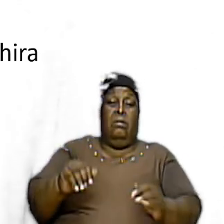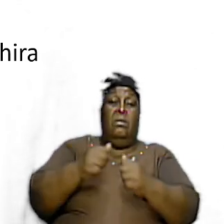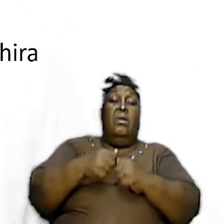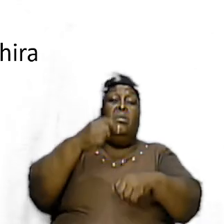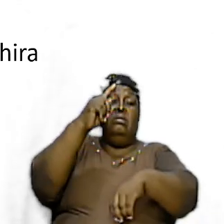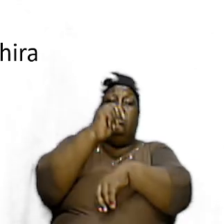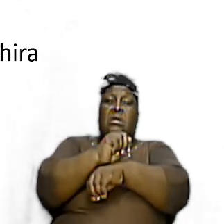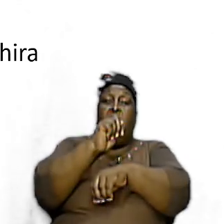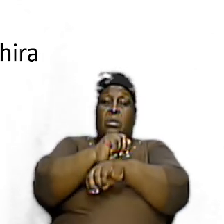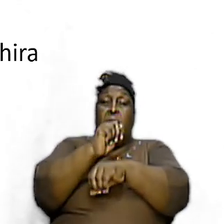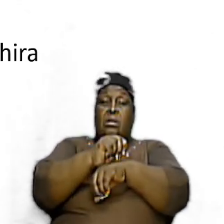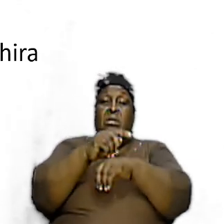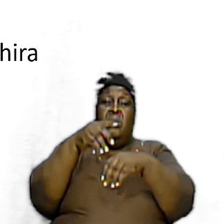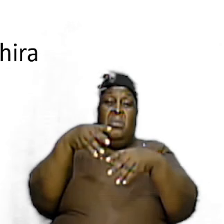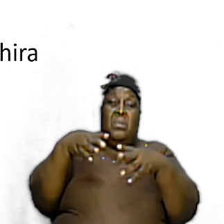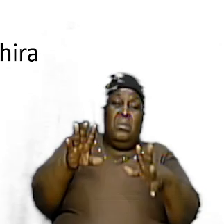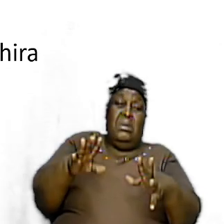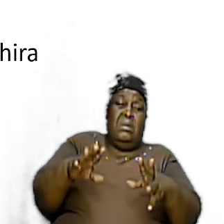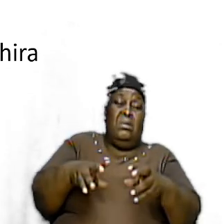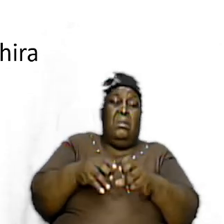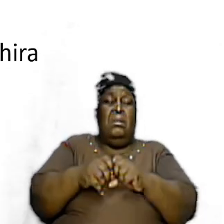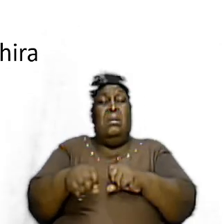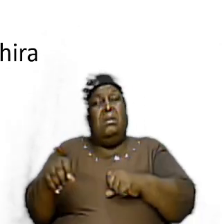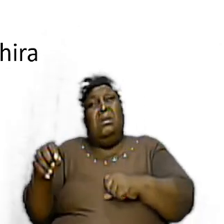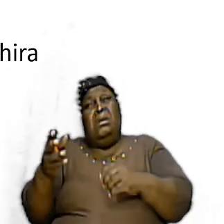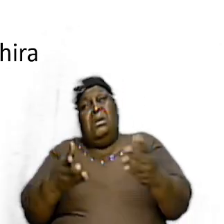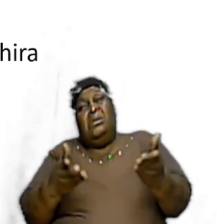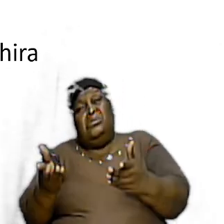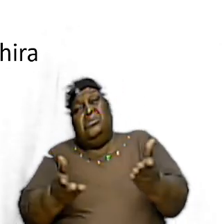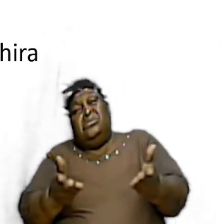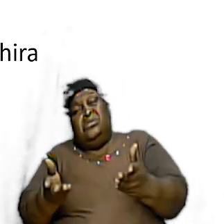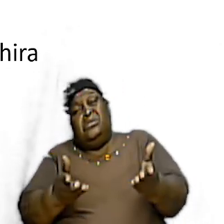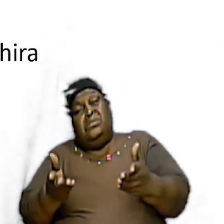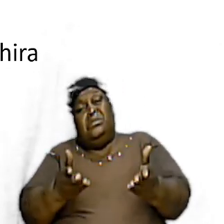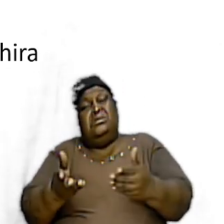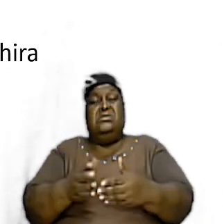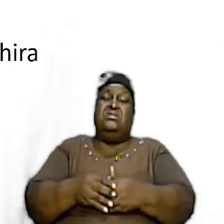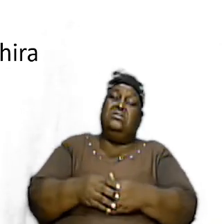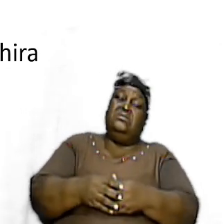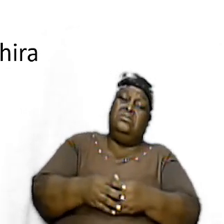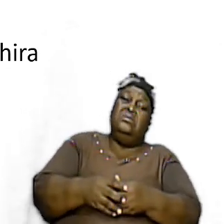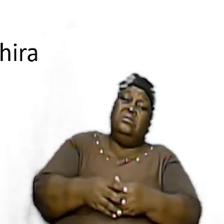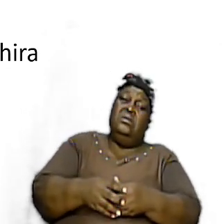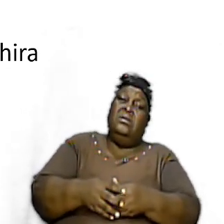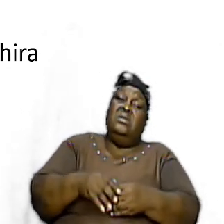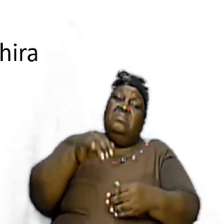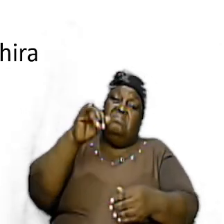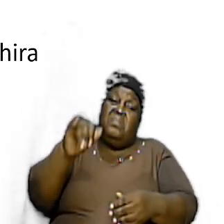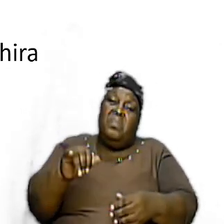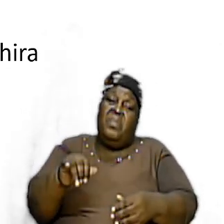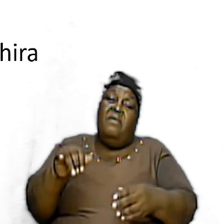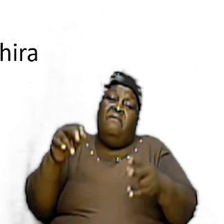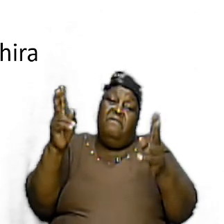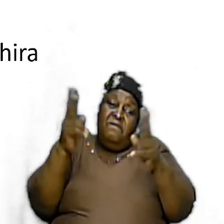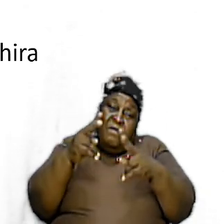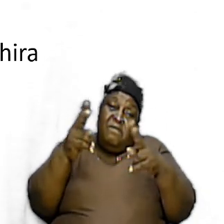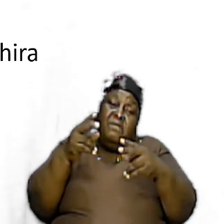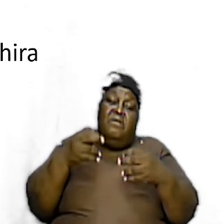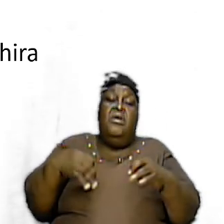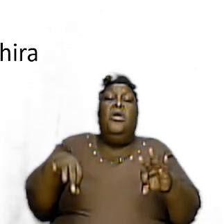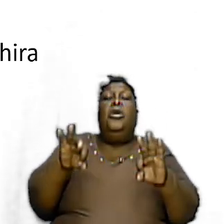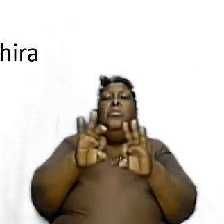the way with which they did the tabernacle services brothers and sisters that is a very important